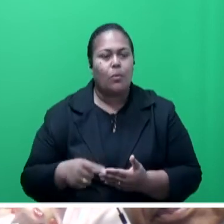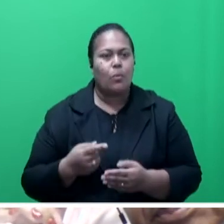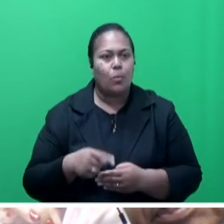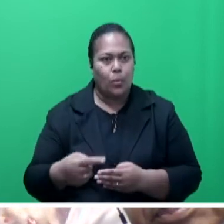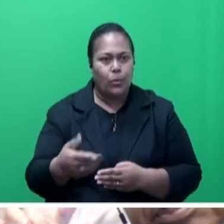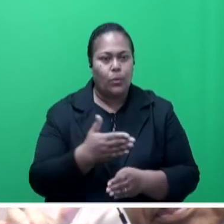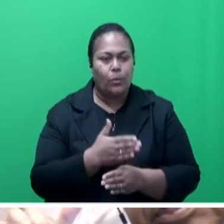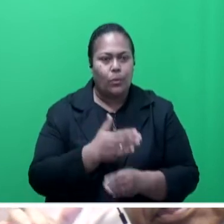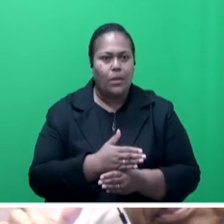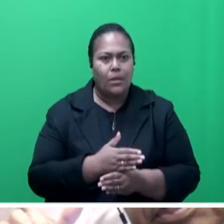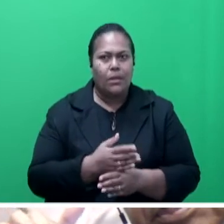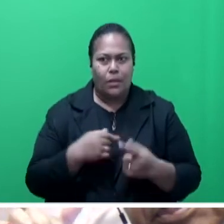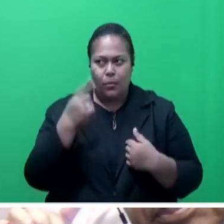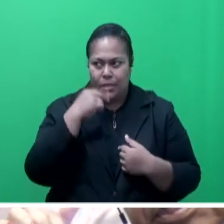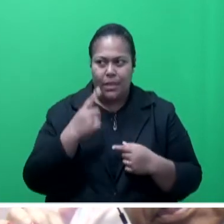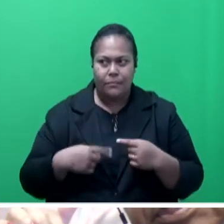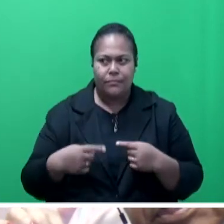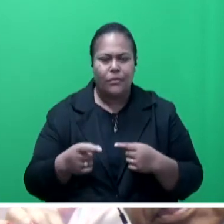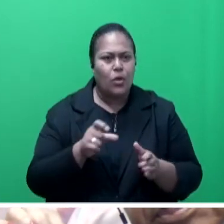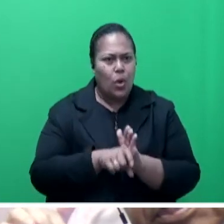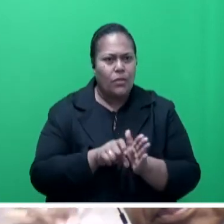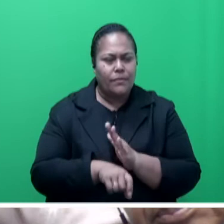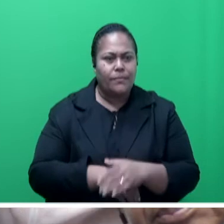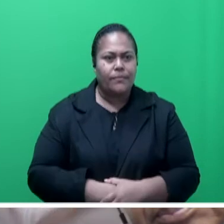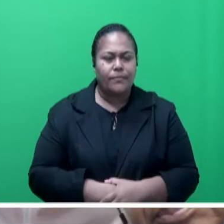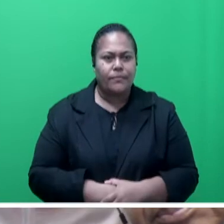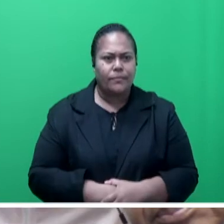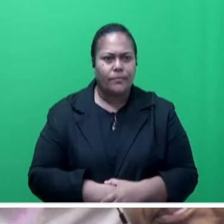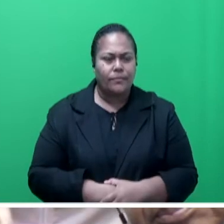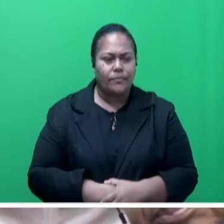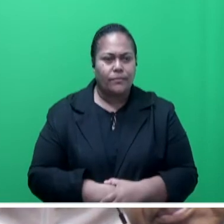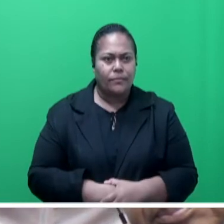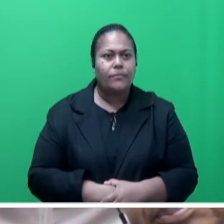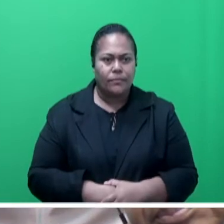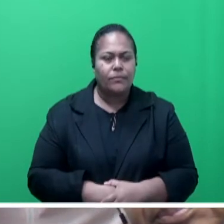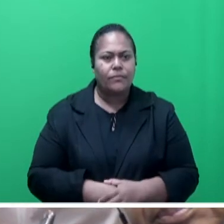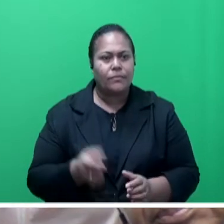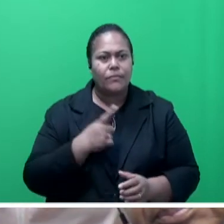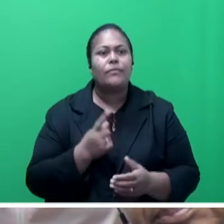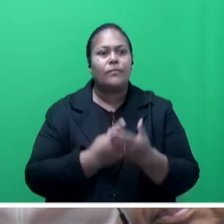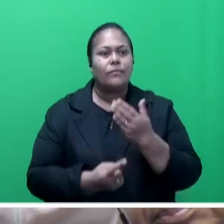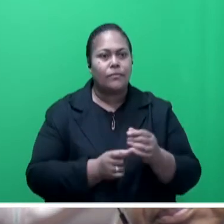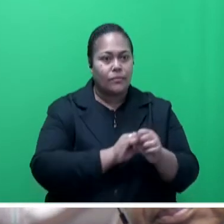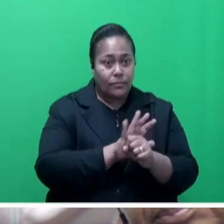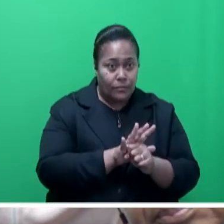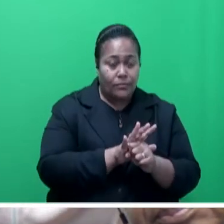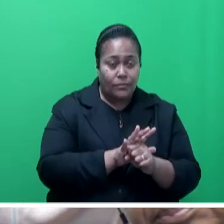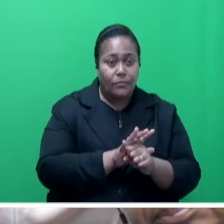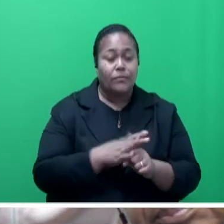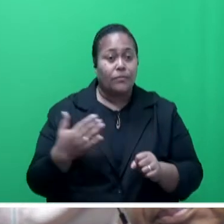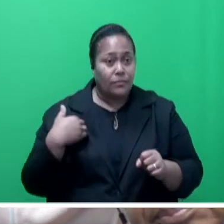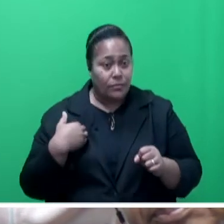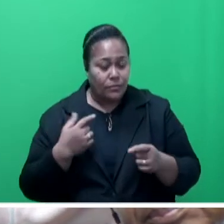meet the rising costs of the inflationary impact that's been brought about by the pandemic and, of course, the